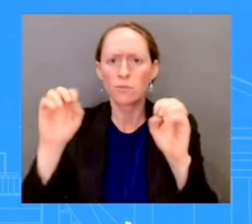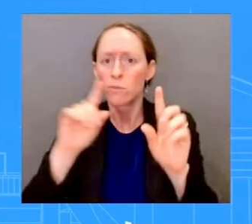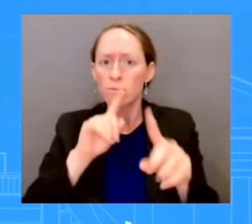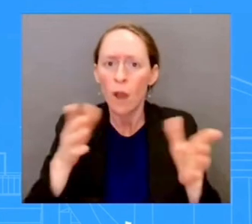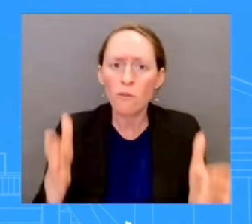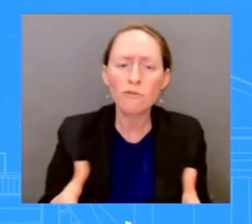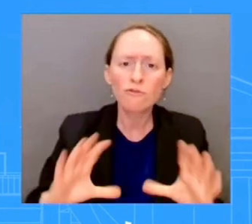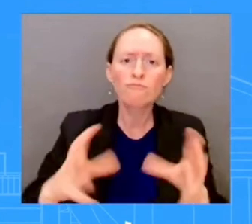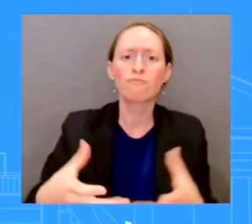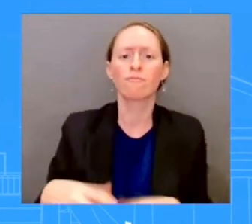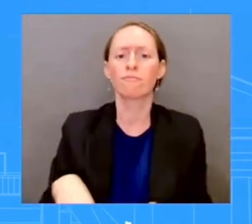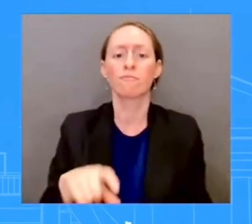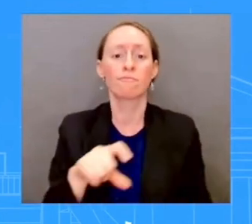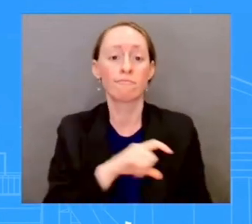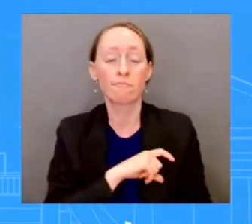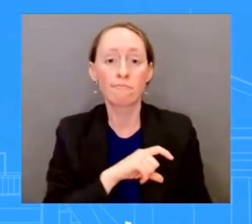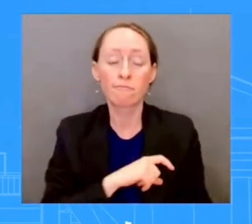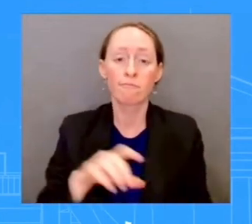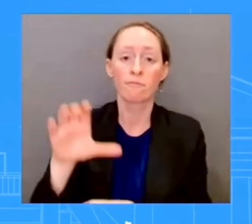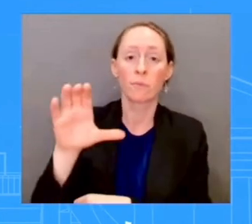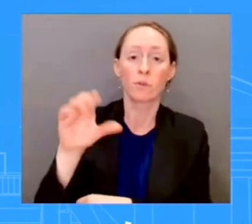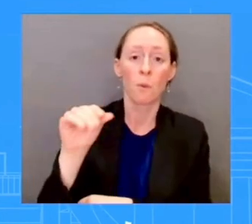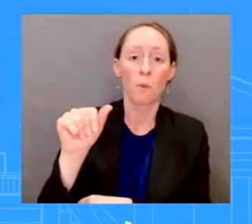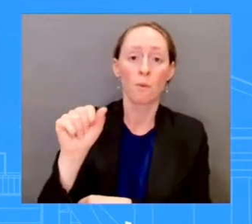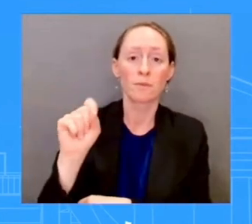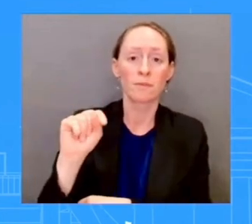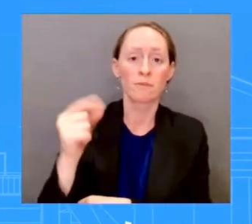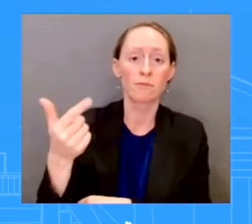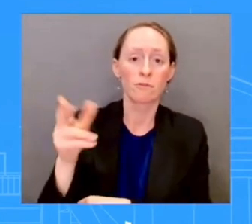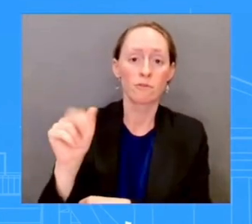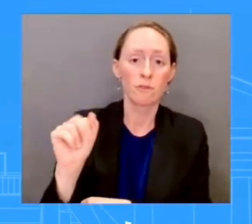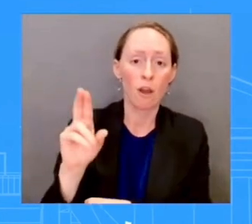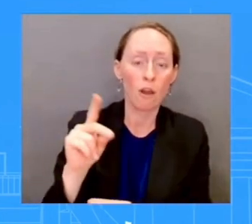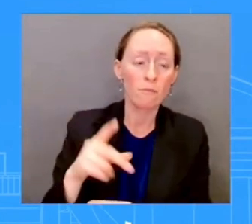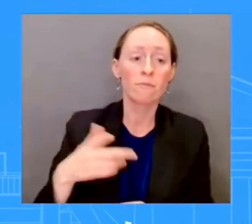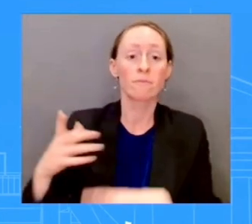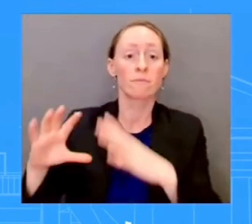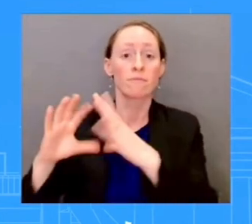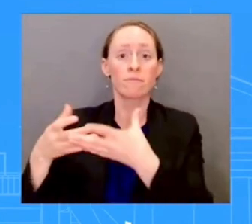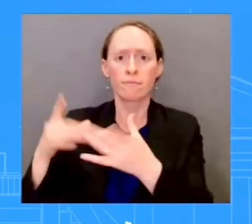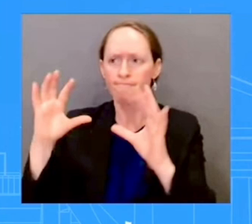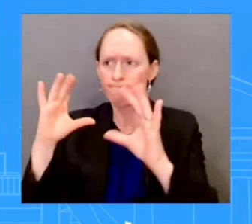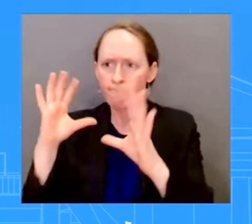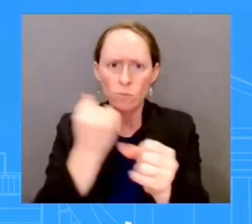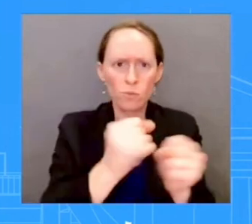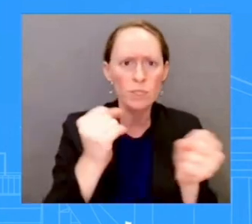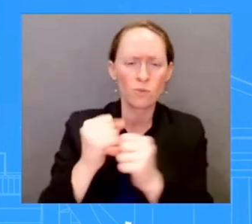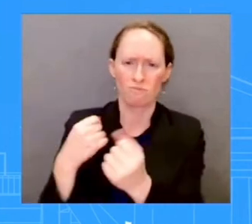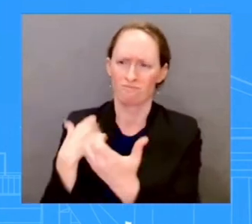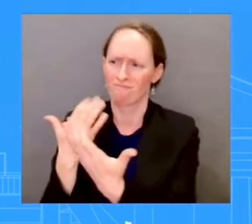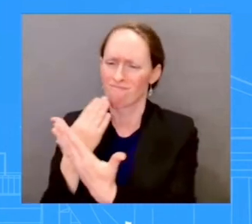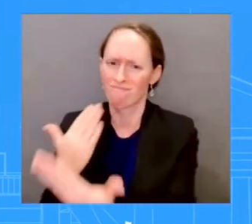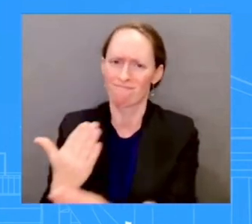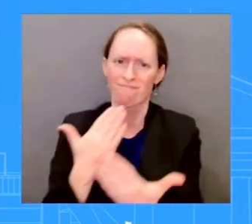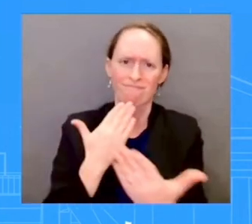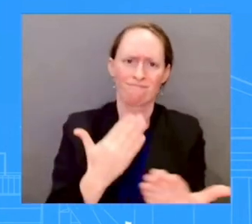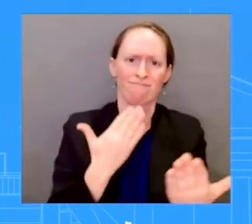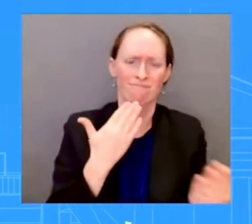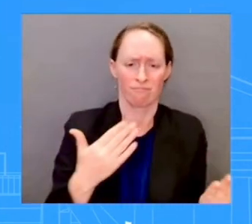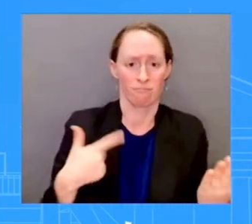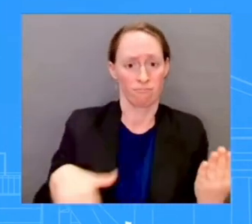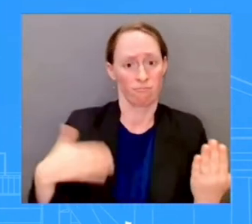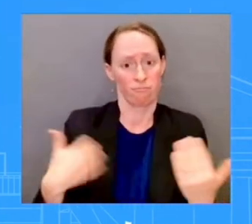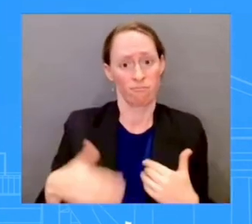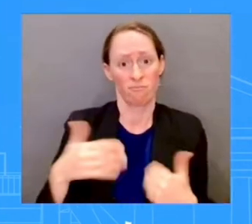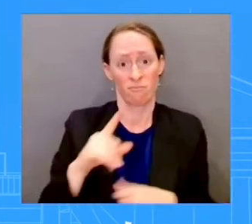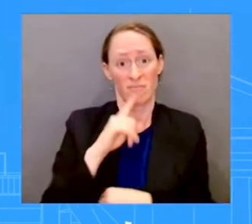moment like yesterday run toward danger. They're the ones we pre-deploy, the search and rescue teams, the Coast Guard. They're out there under